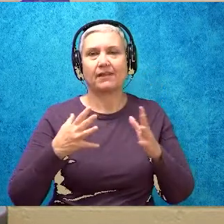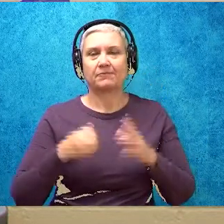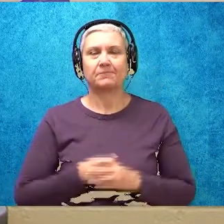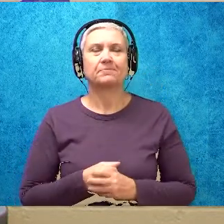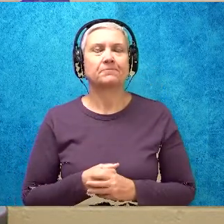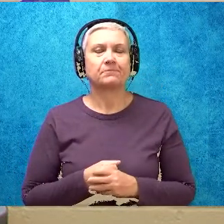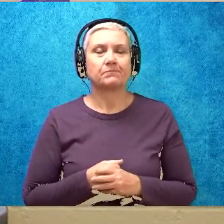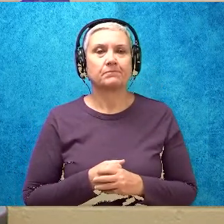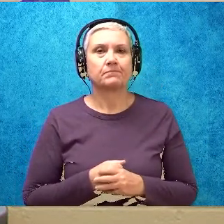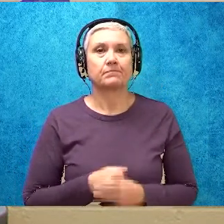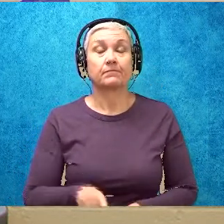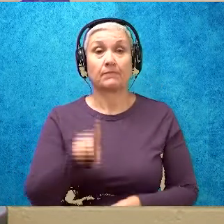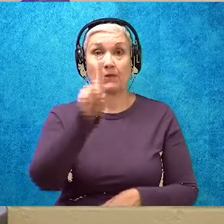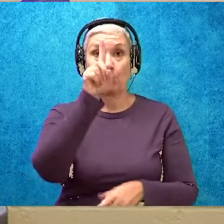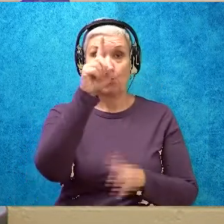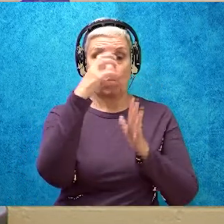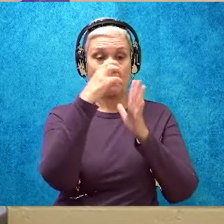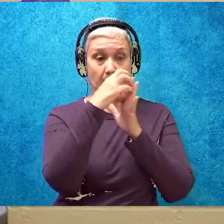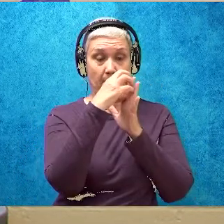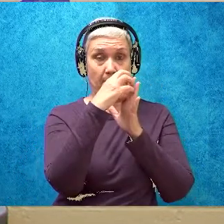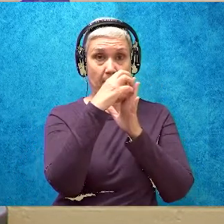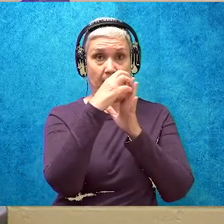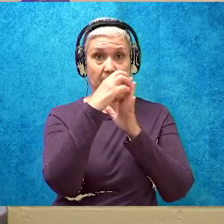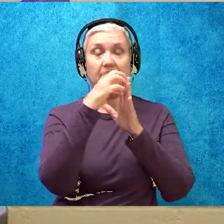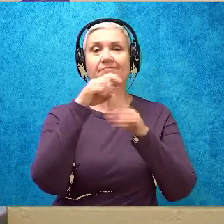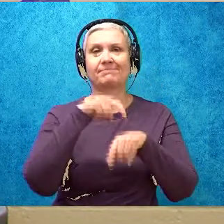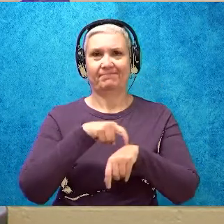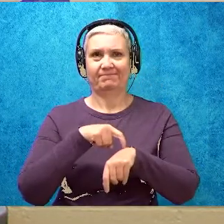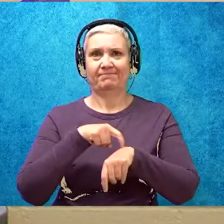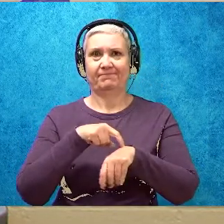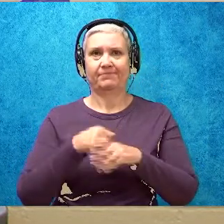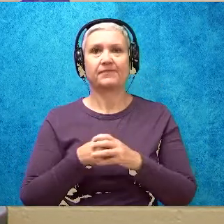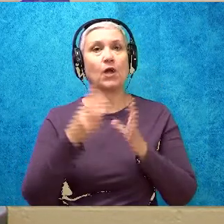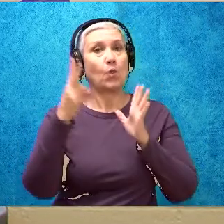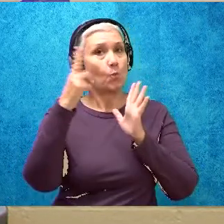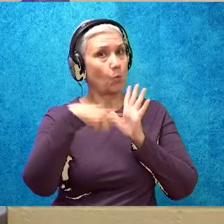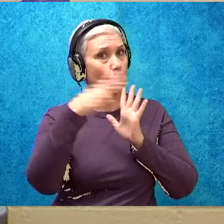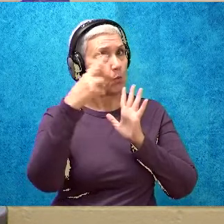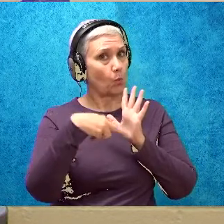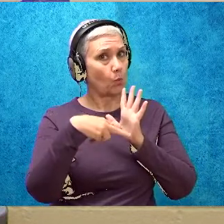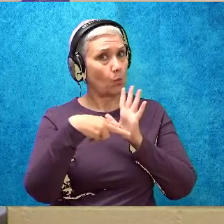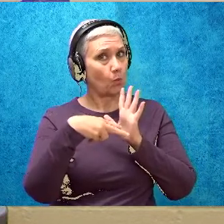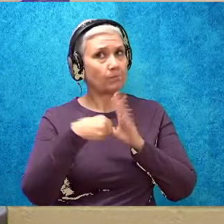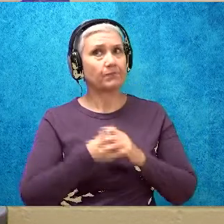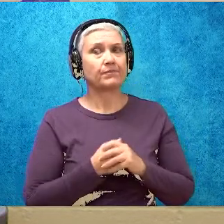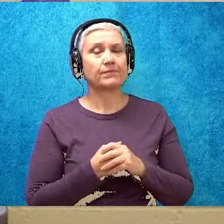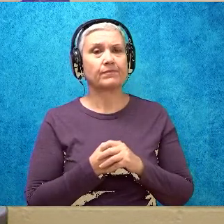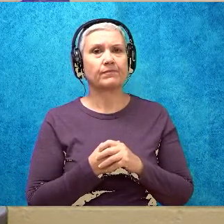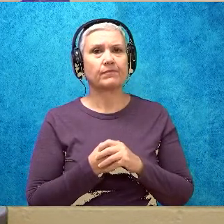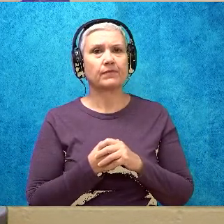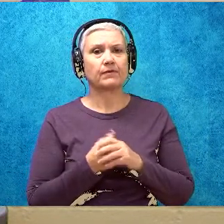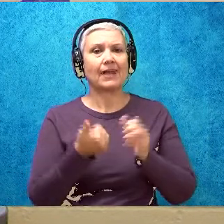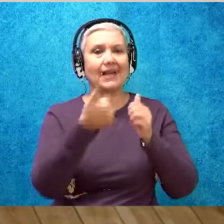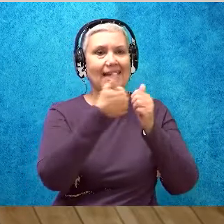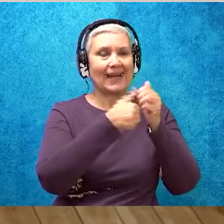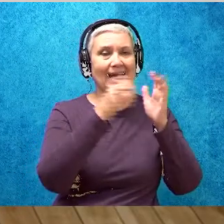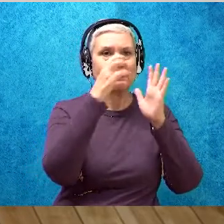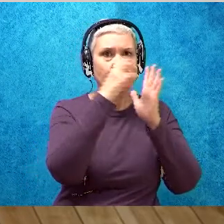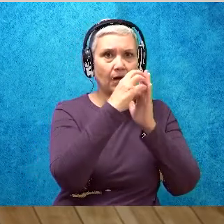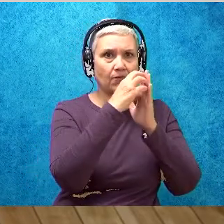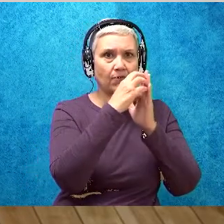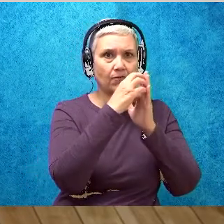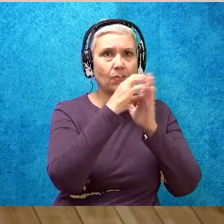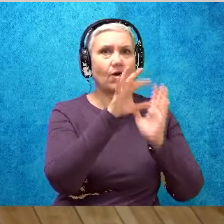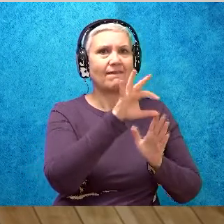We're going to take one paragraph at a time. We're going to read it, and then we're going to go back in each paragraph and